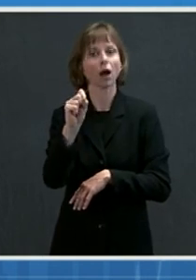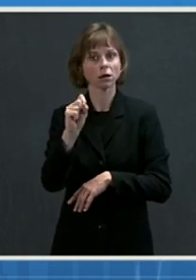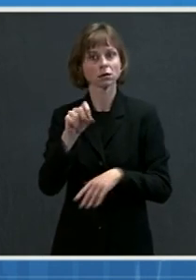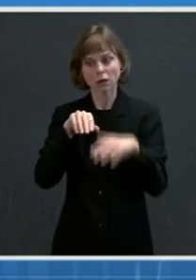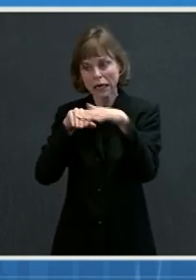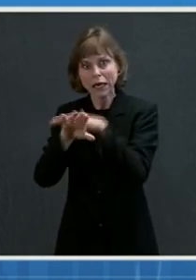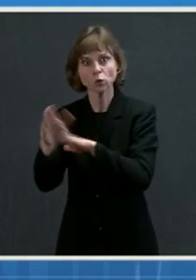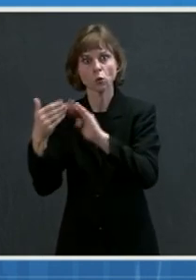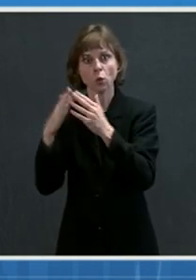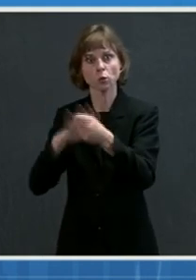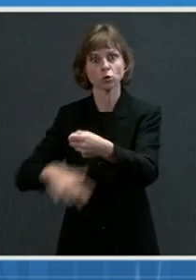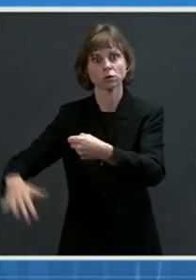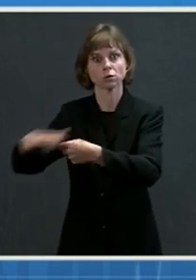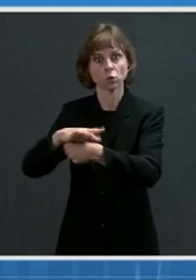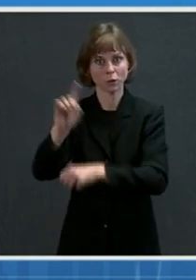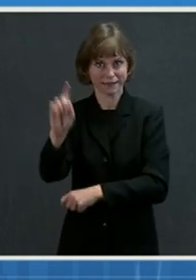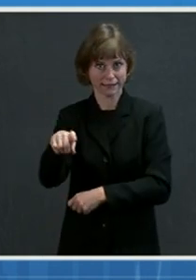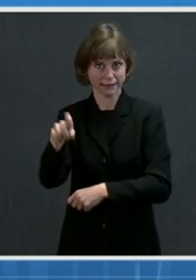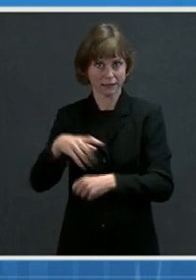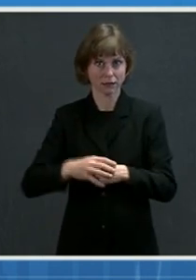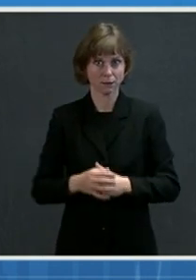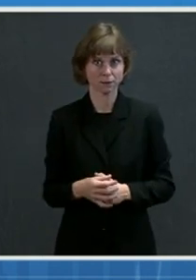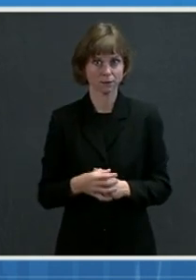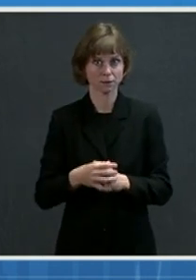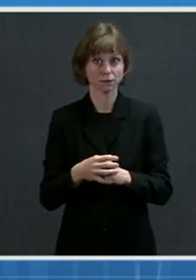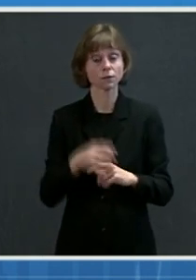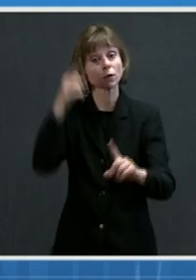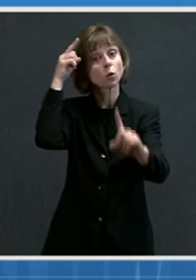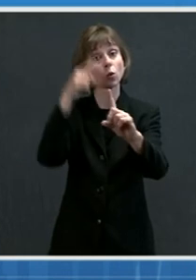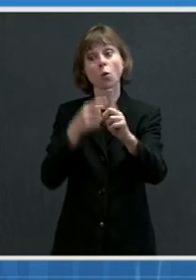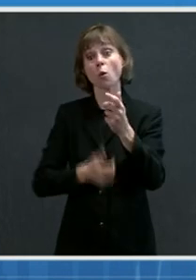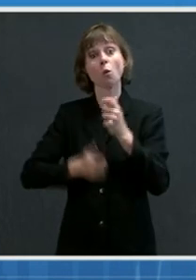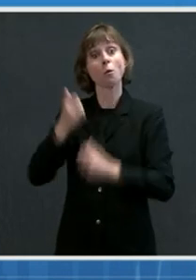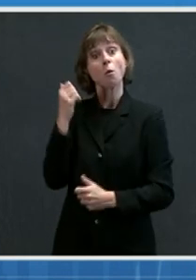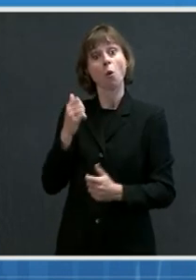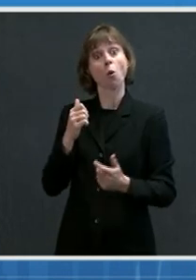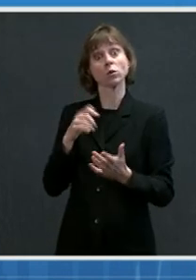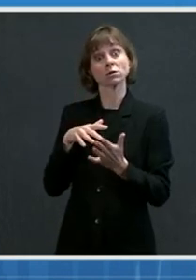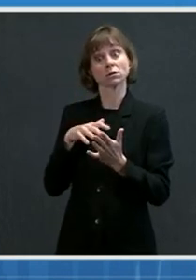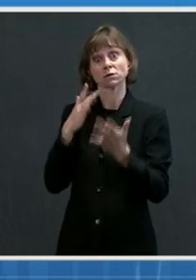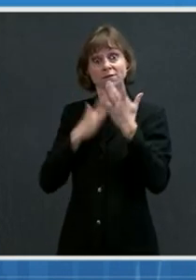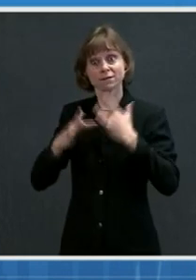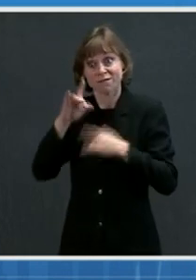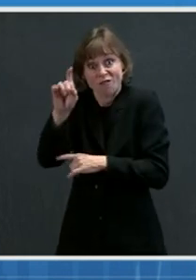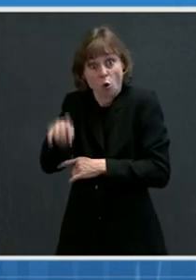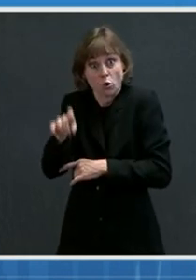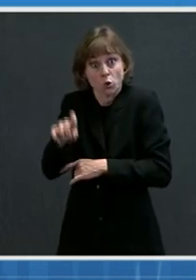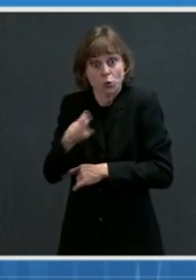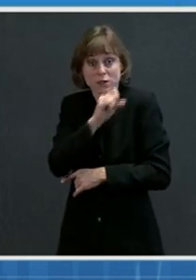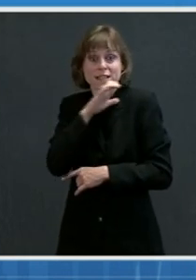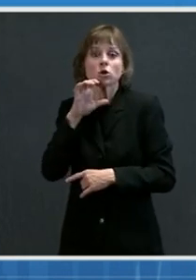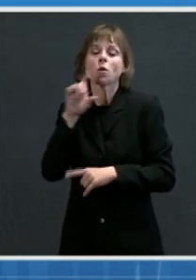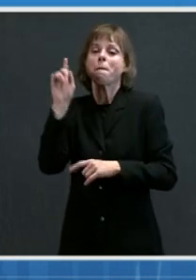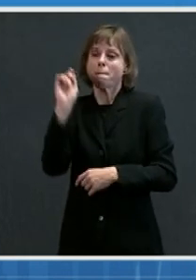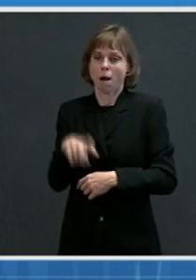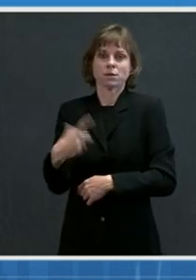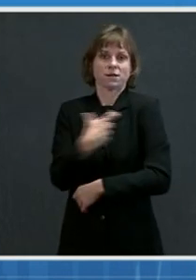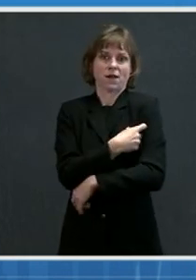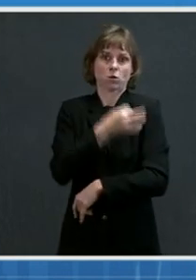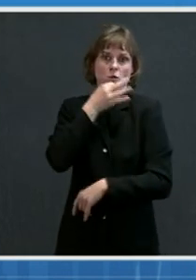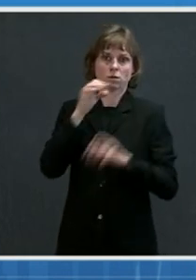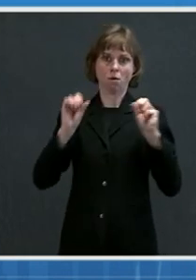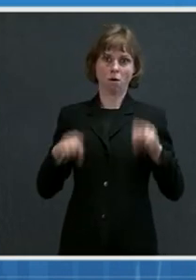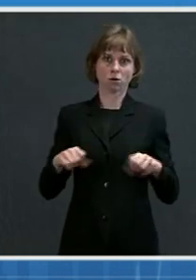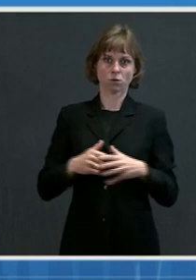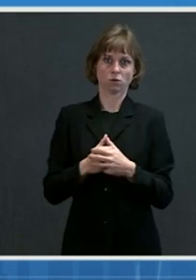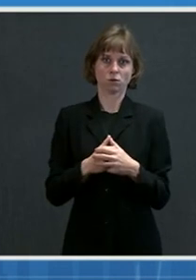Their goal, again, is to get two million of the most vulnerable seniors vaccinated as soon as possible. This commitment came from